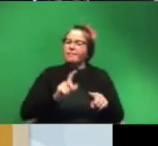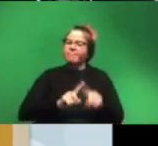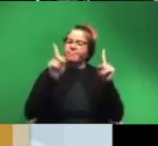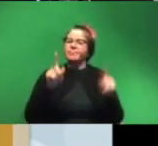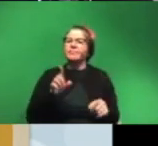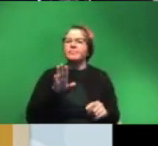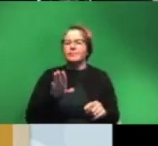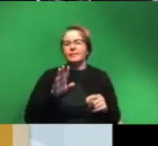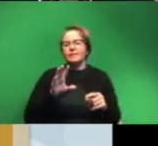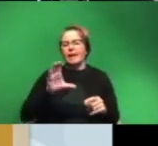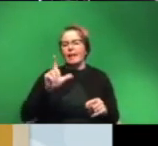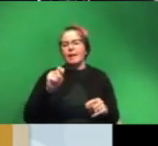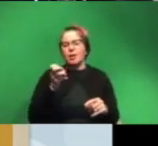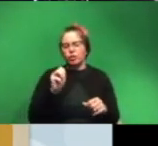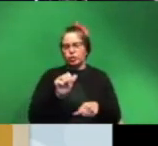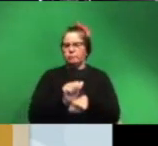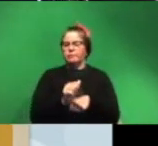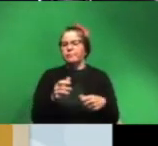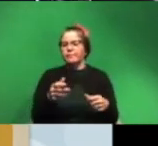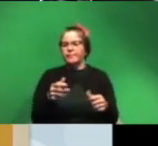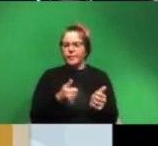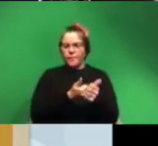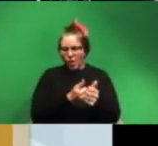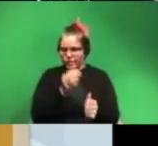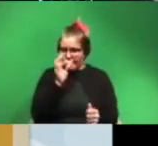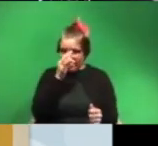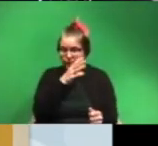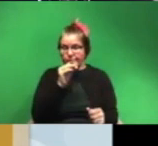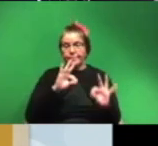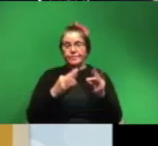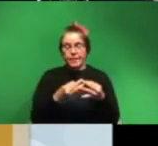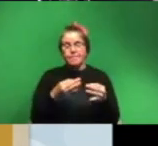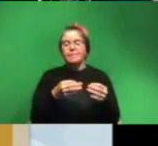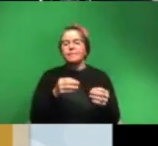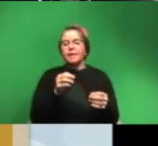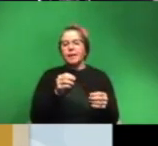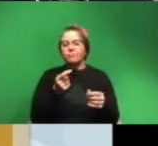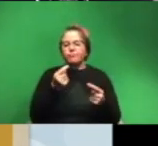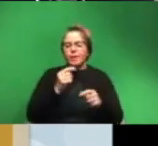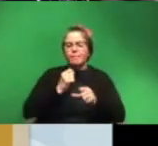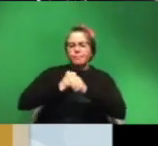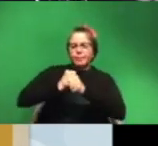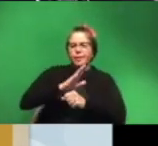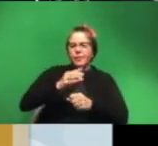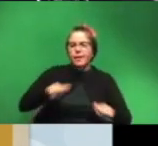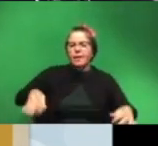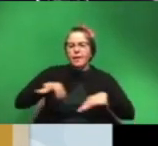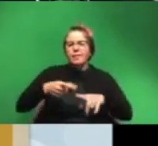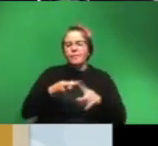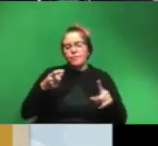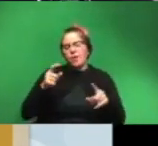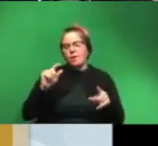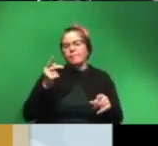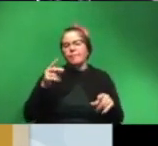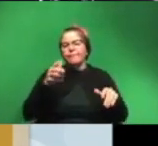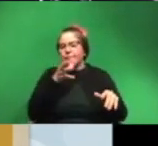claymation films that he did which basically follows a fox and his family as they try to protect their land from the predatory farmers